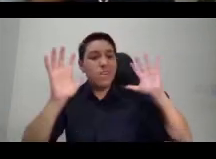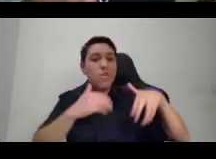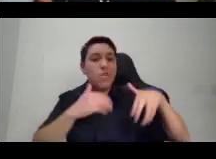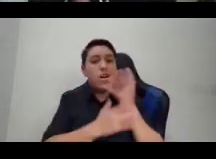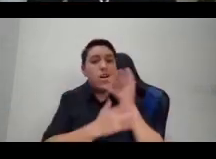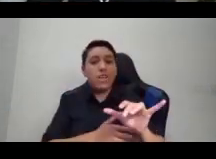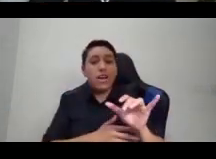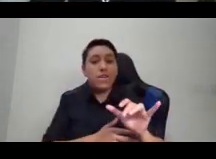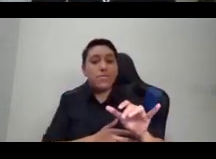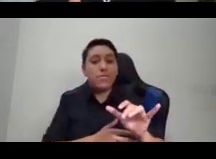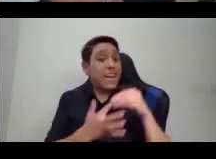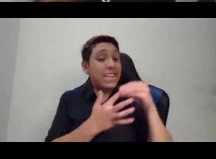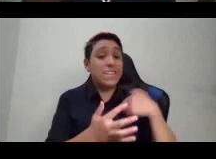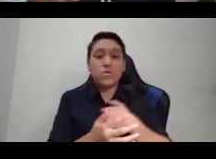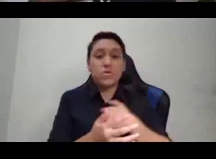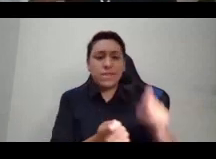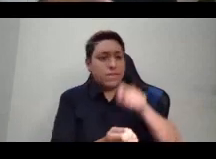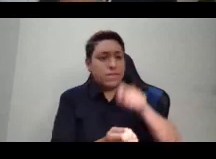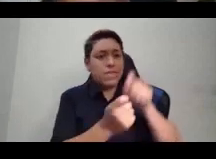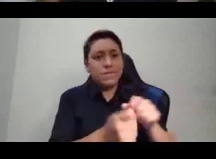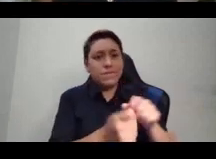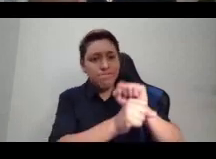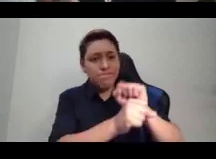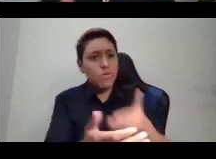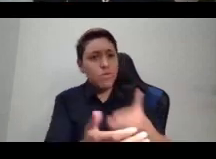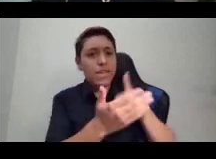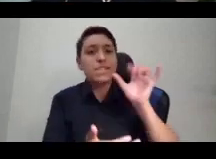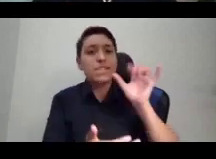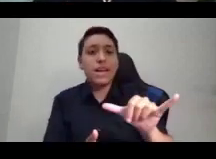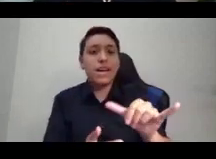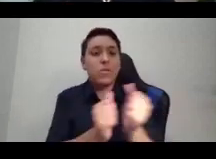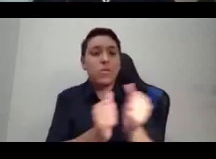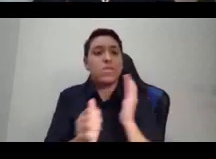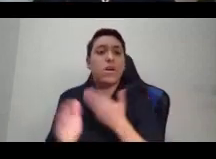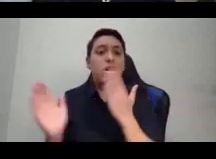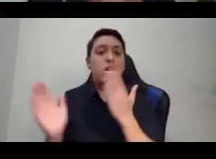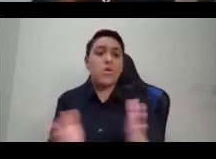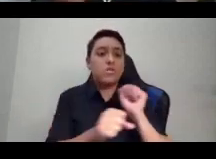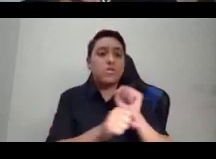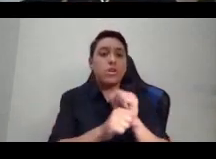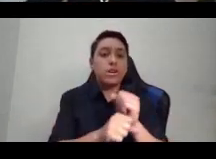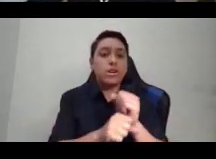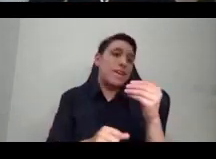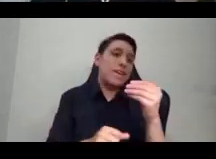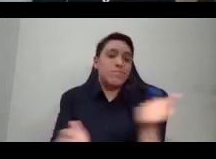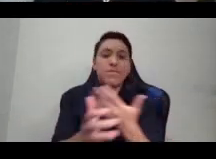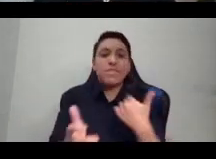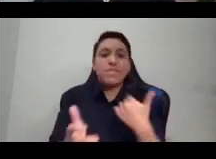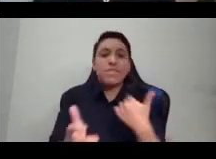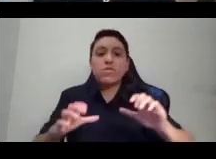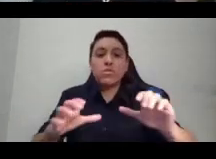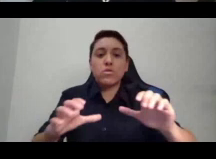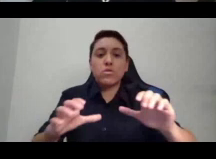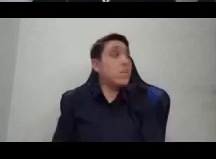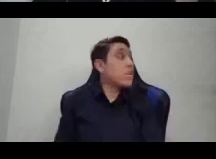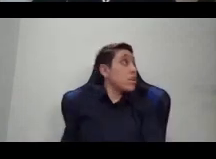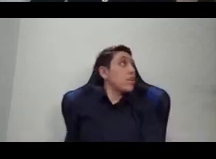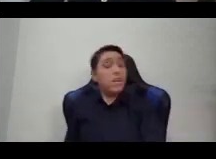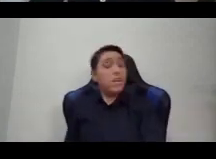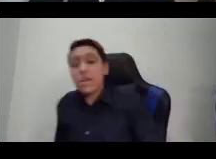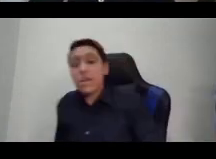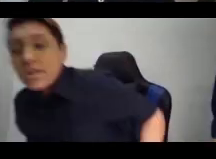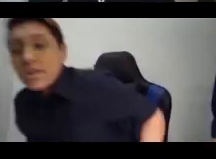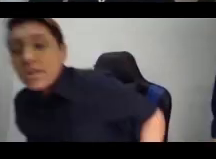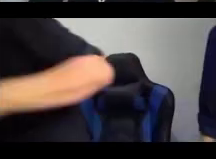specifically working against it in our organizing work and everything that we do. And so this is another time to just